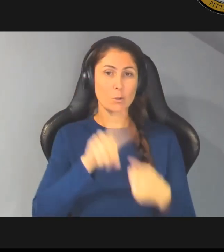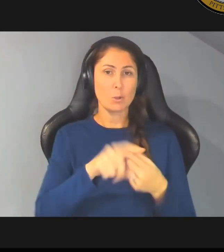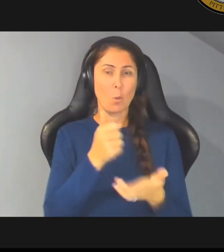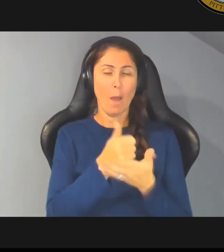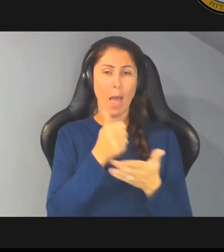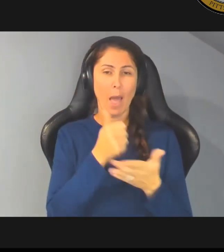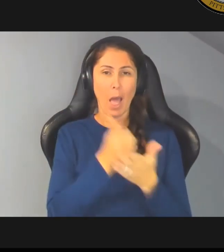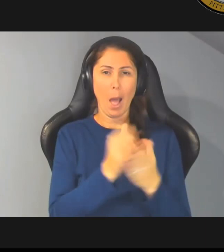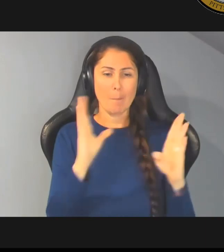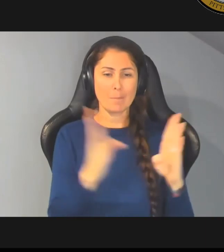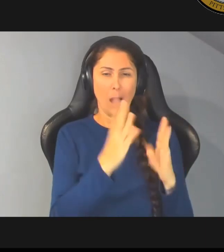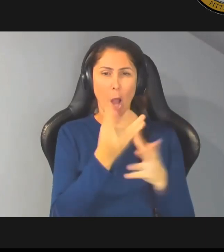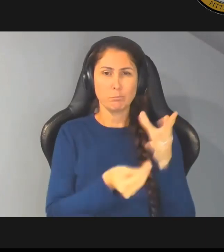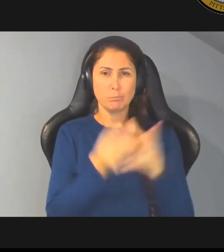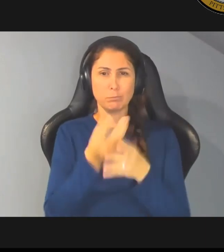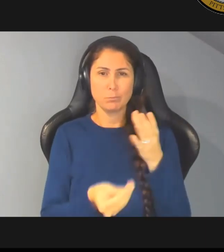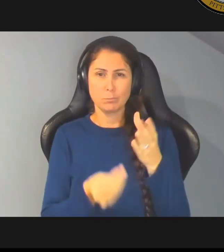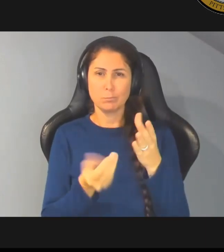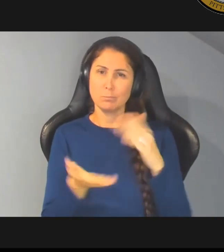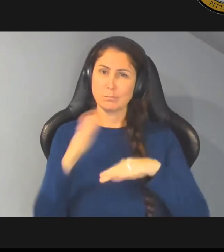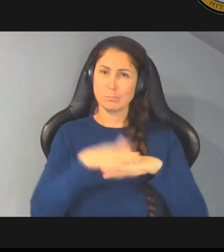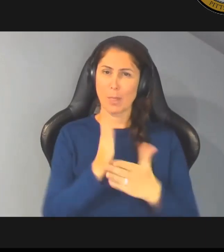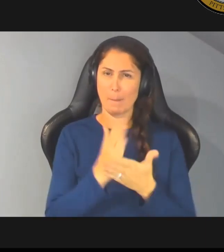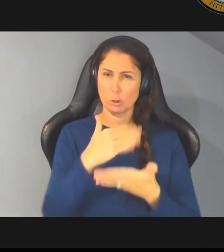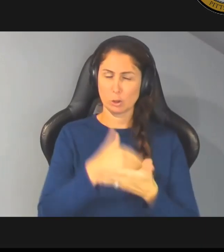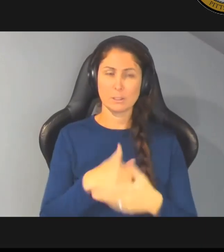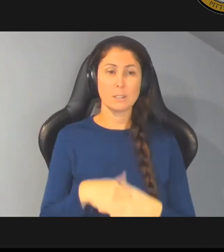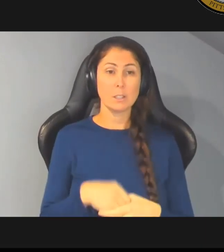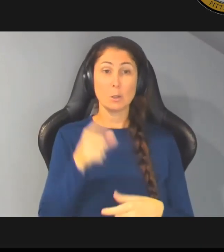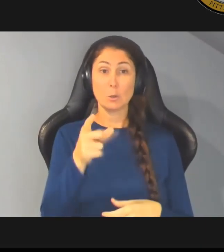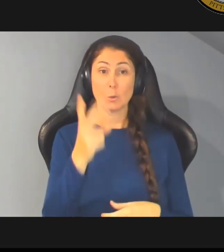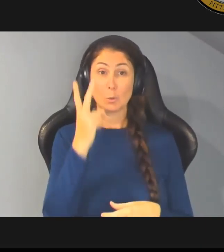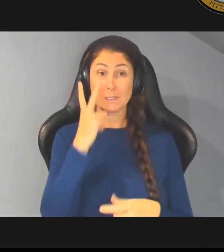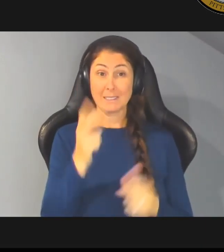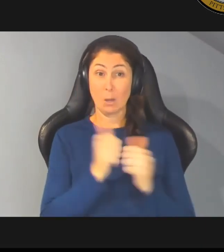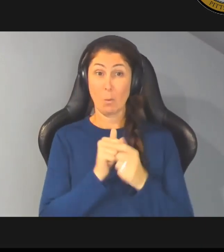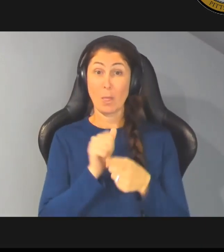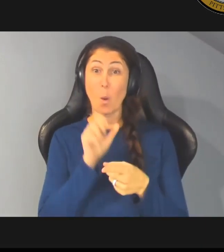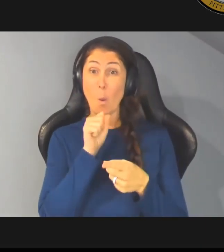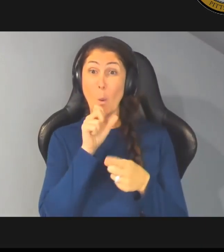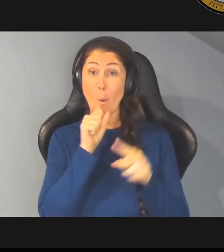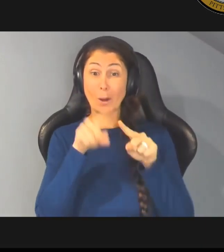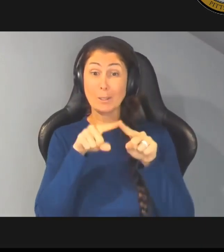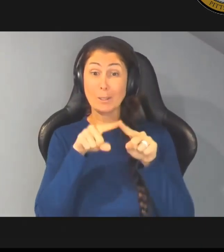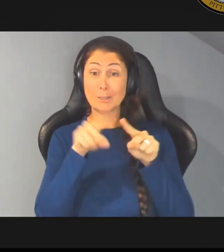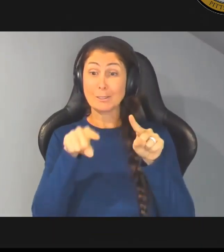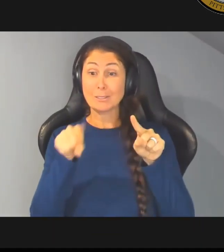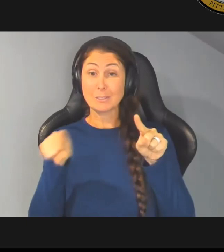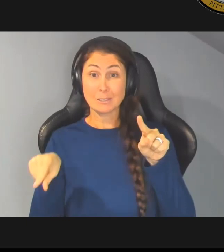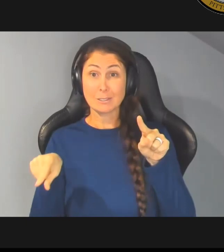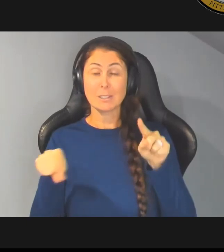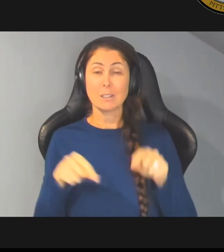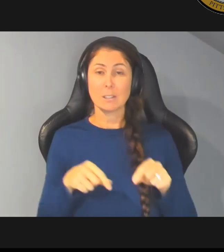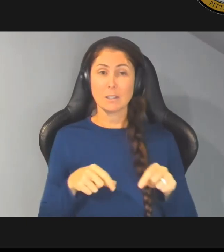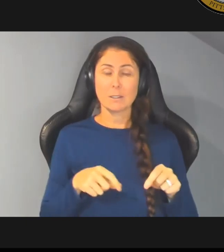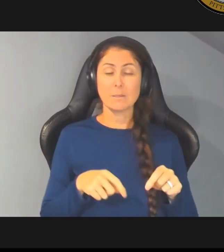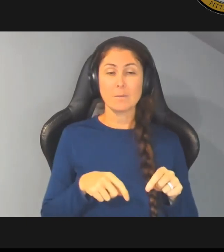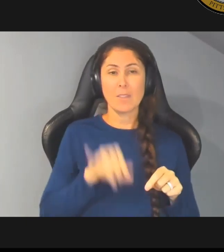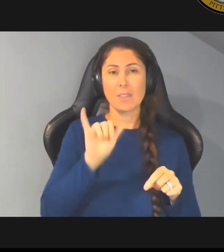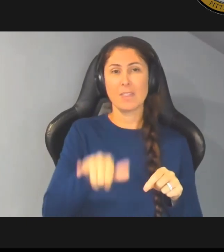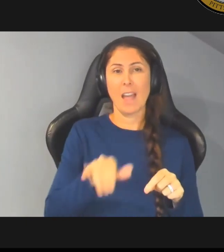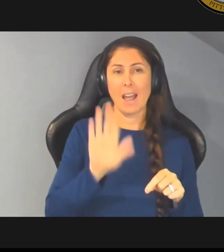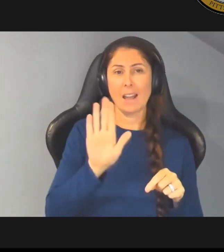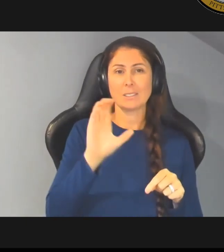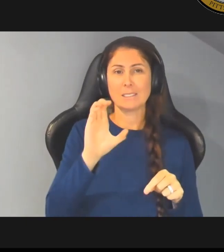as you can see in the graph with the orange line that's uh the cdbg